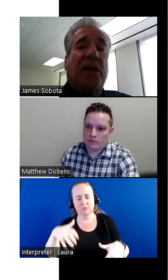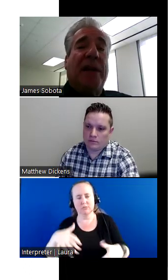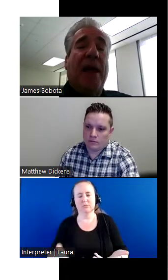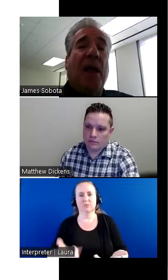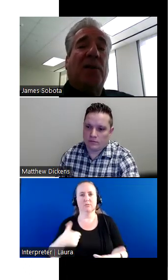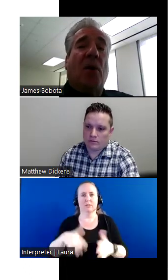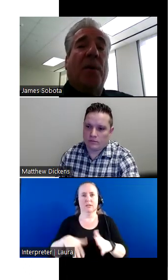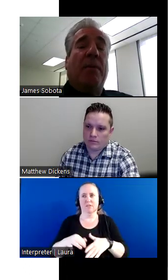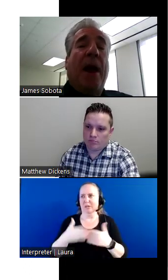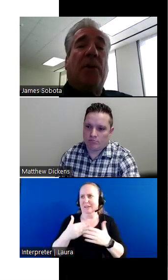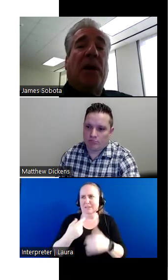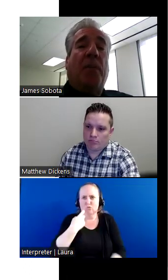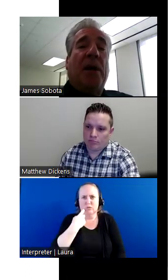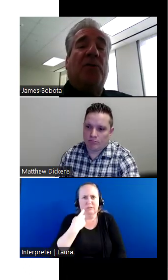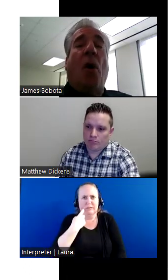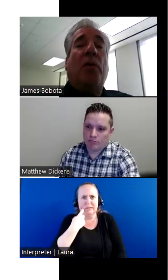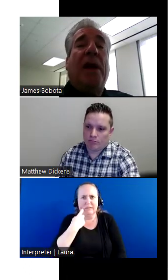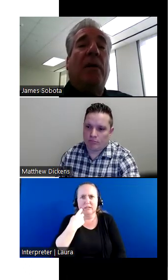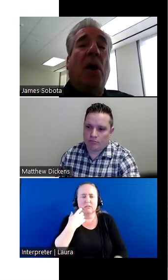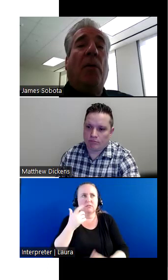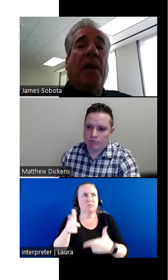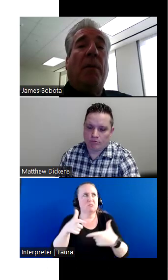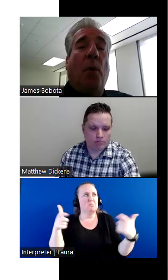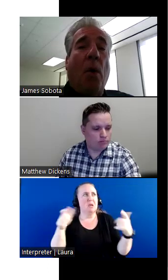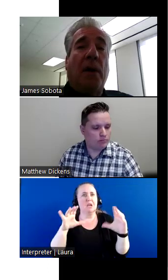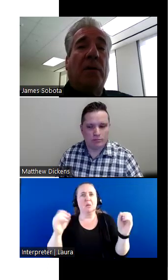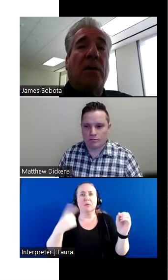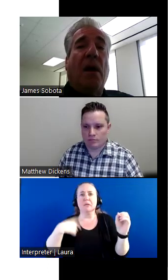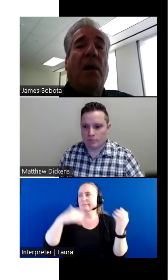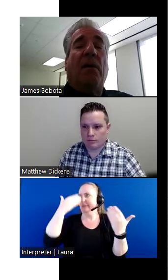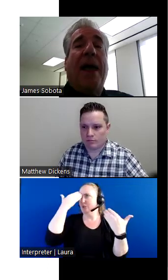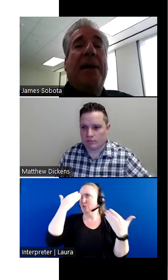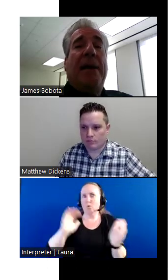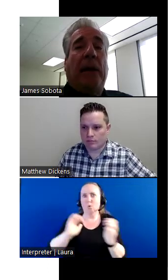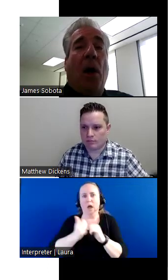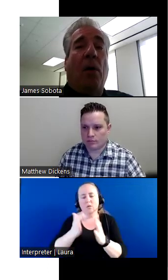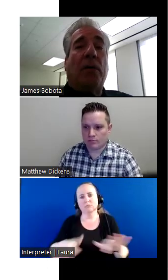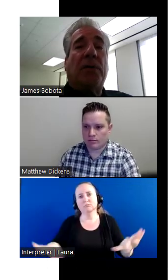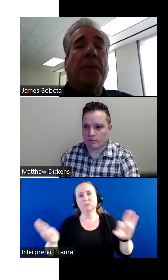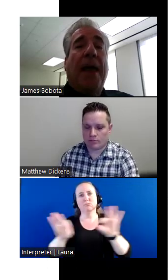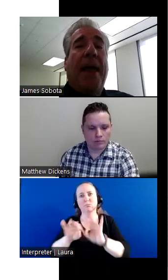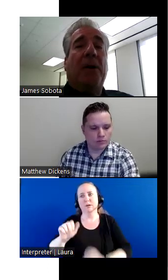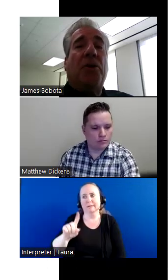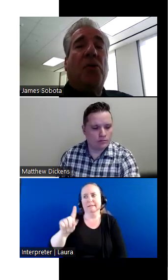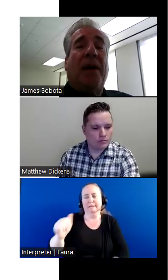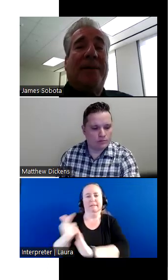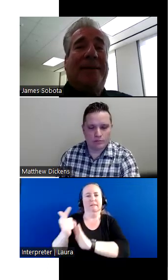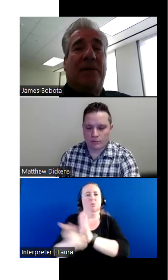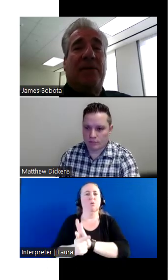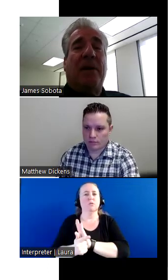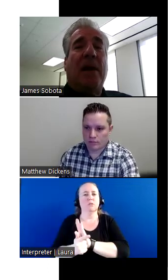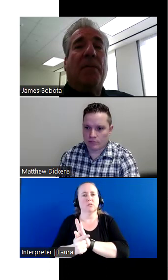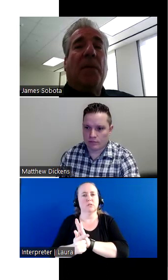until recently, so many major companies don't need know the importance of ADA laws and to